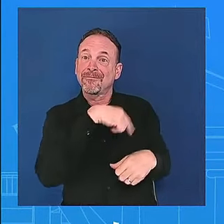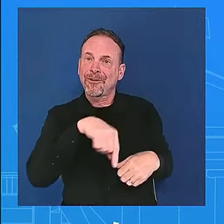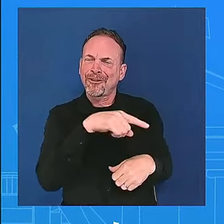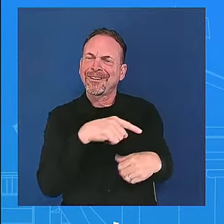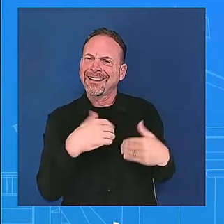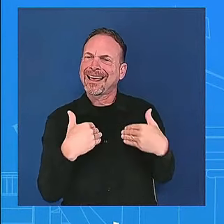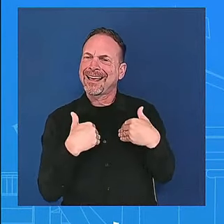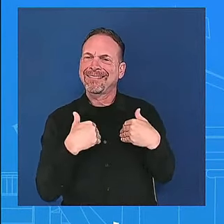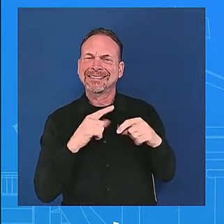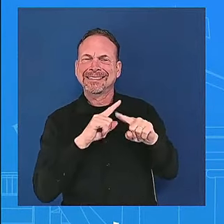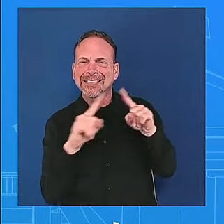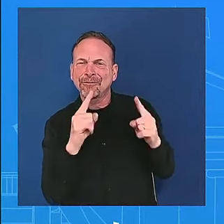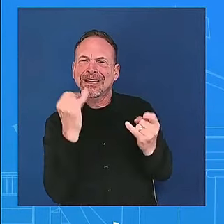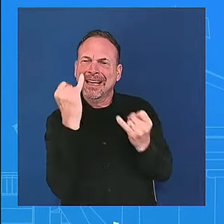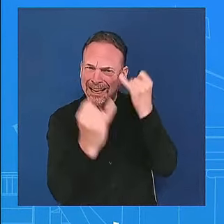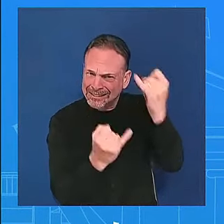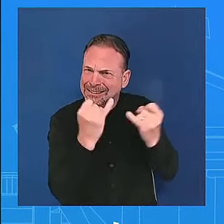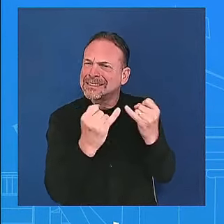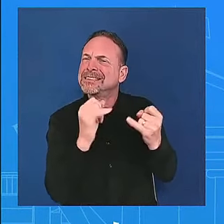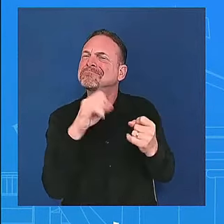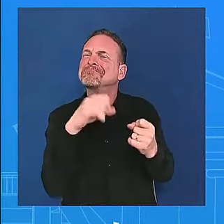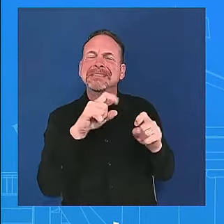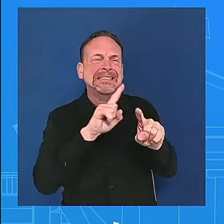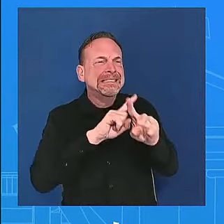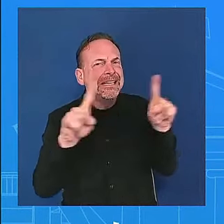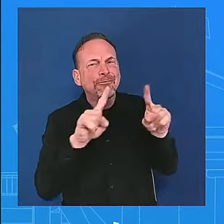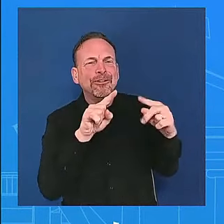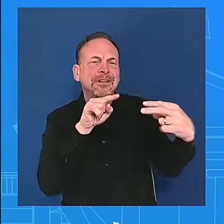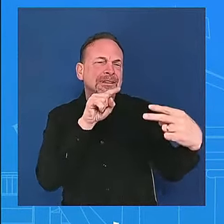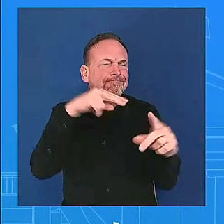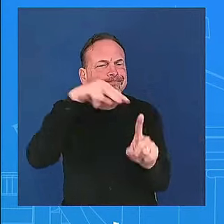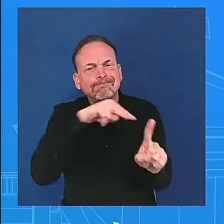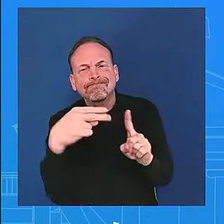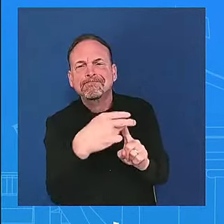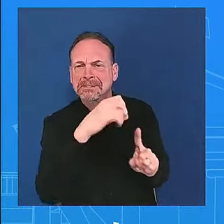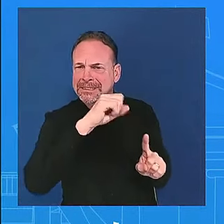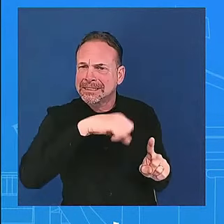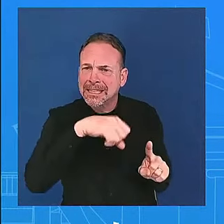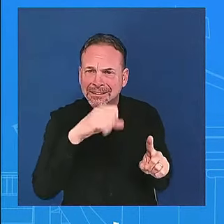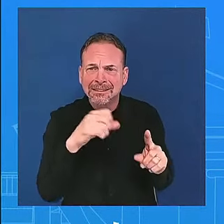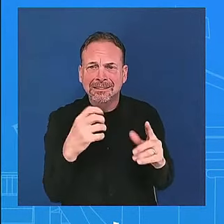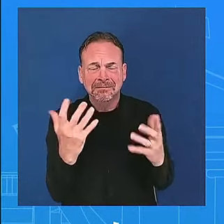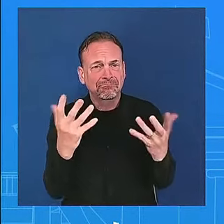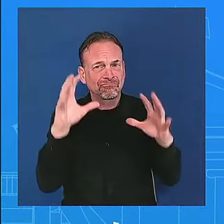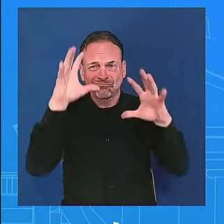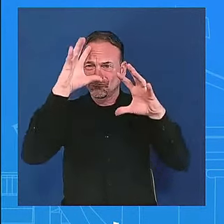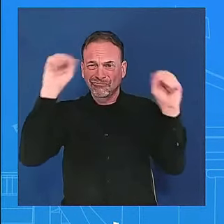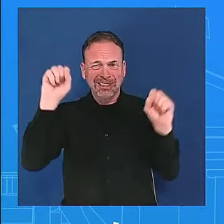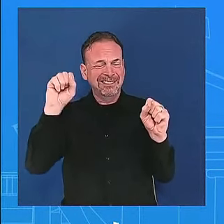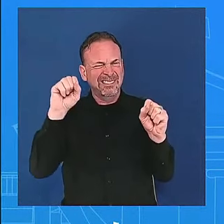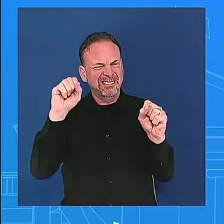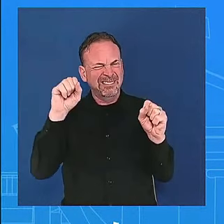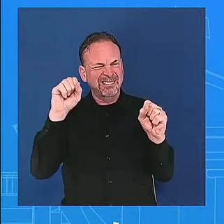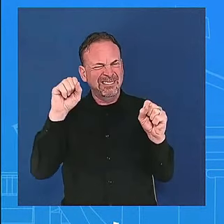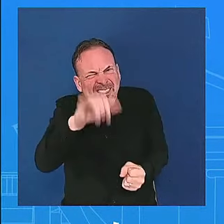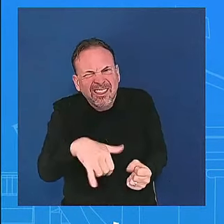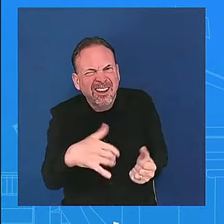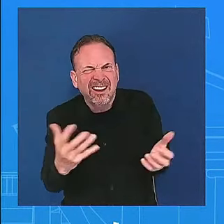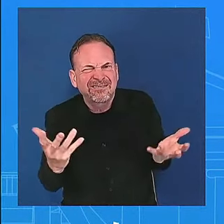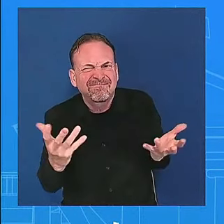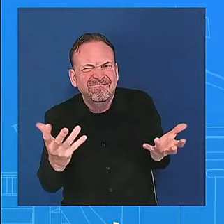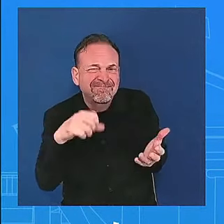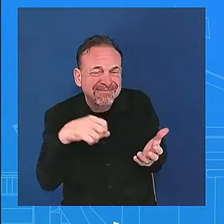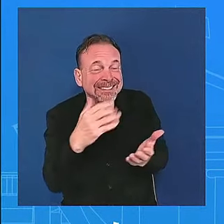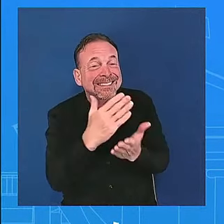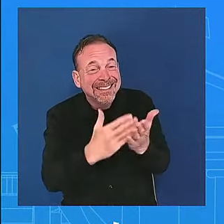and the president understands you know they had their opinion there were democrats who had their opinion he obviously had his